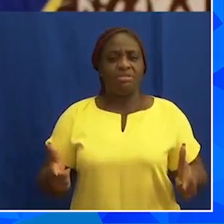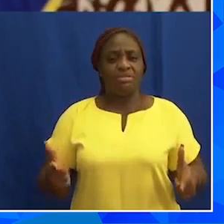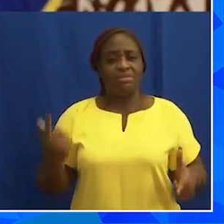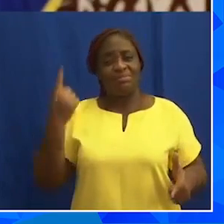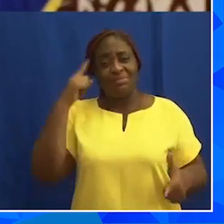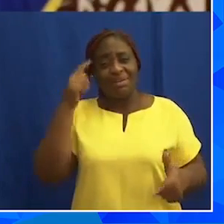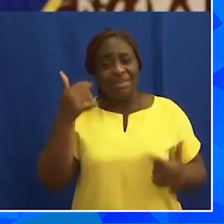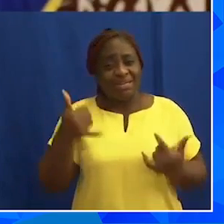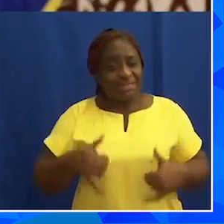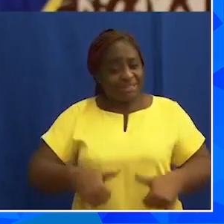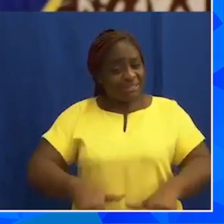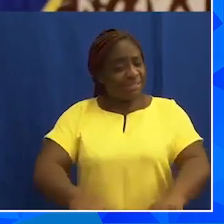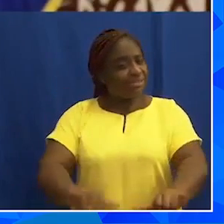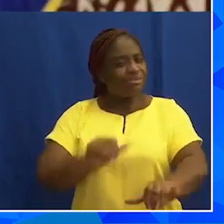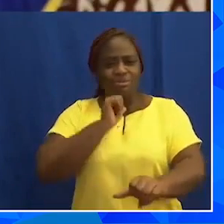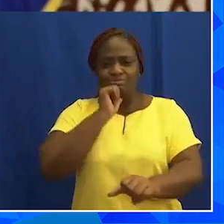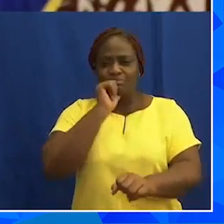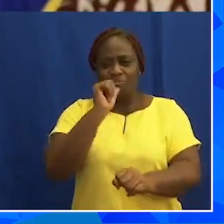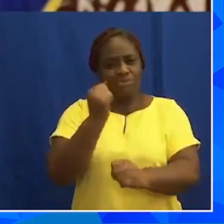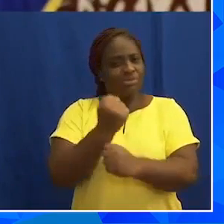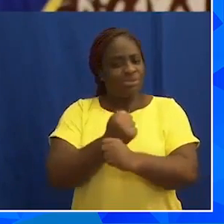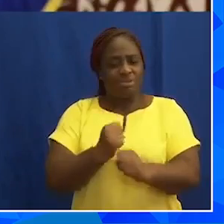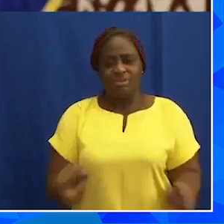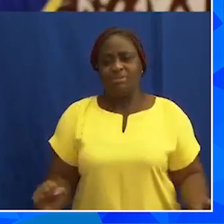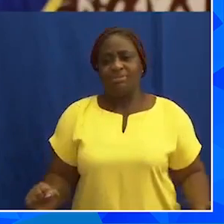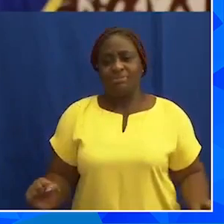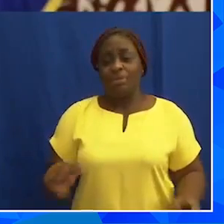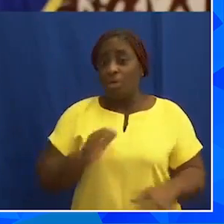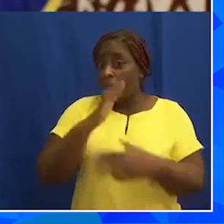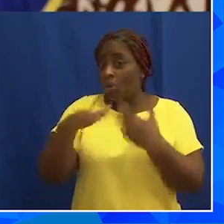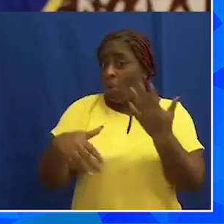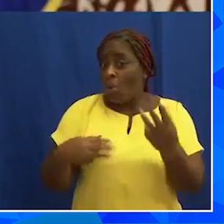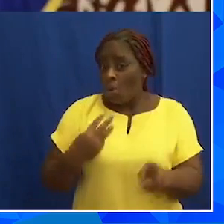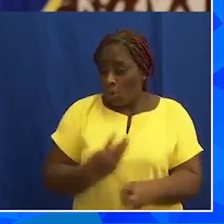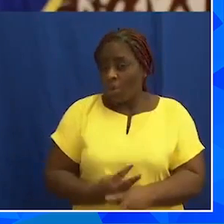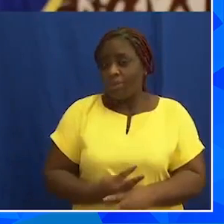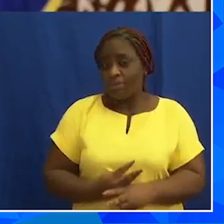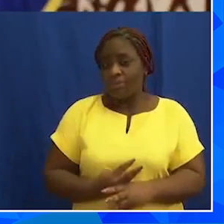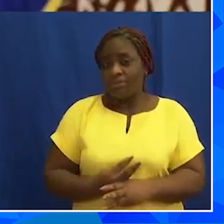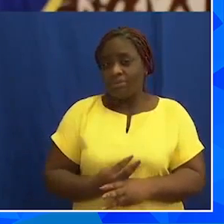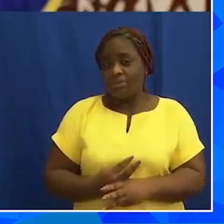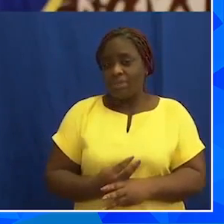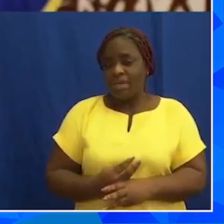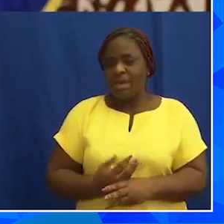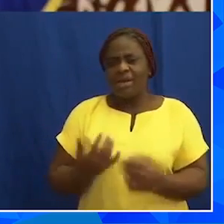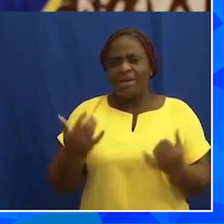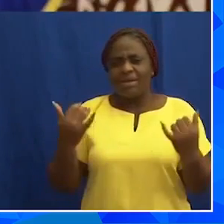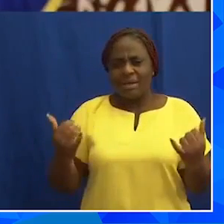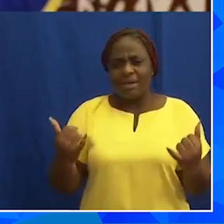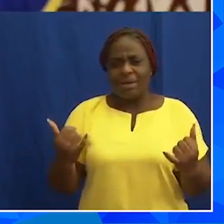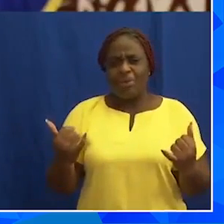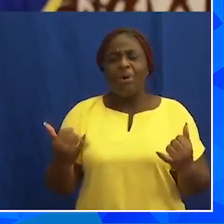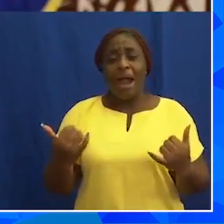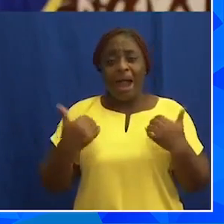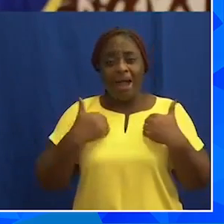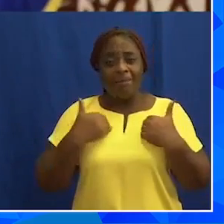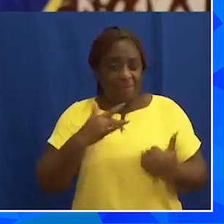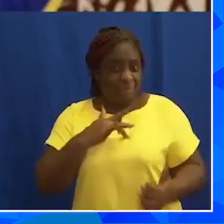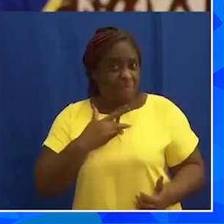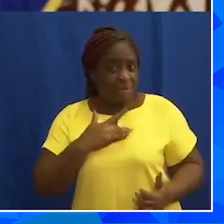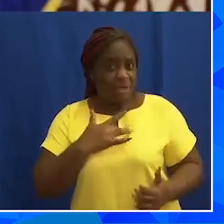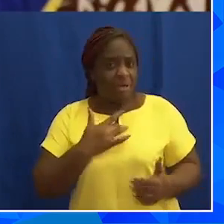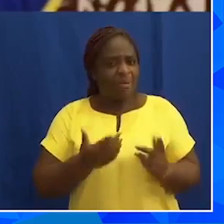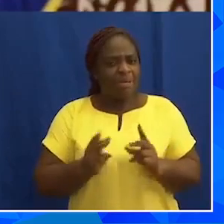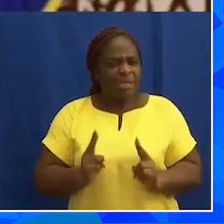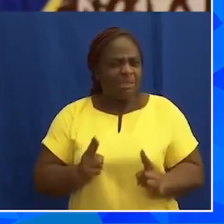which it has not yet recovered. The whole world has been taken aback by the